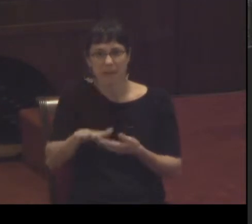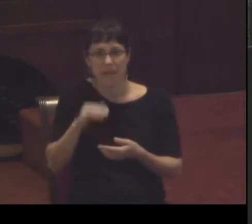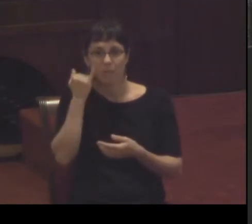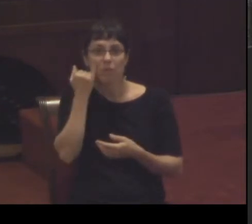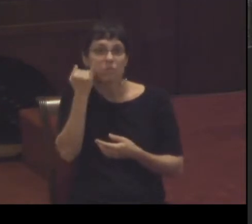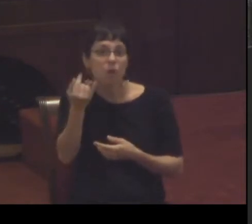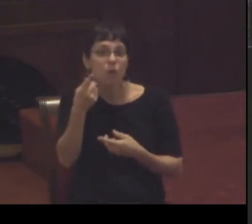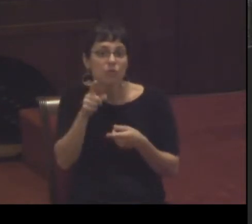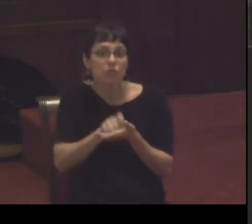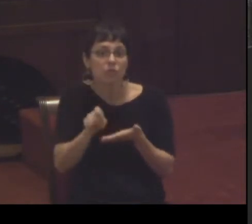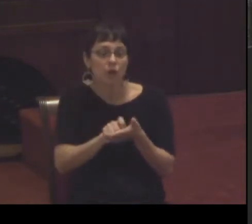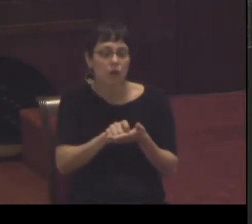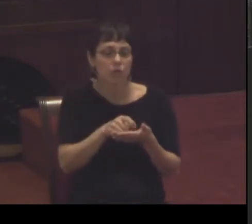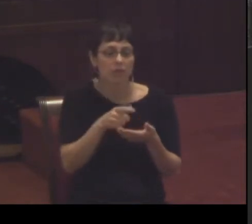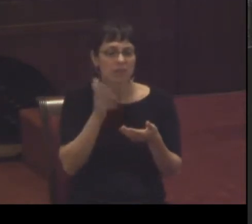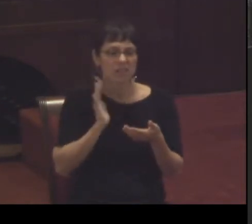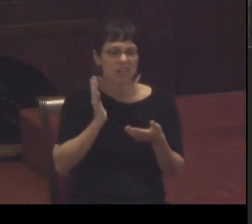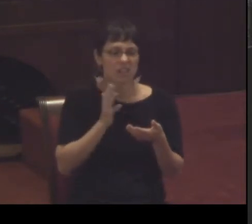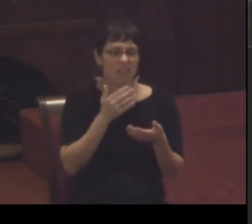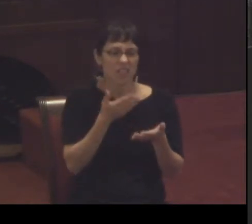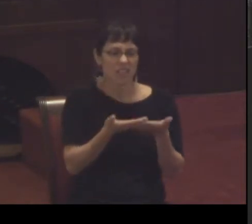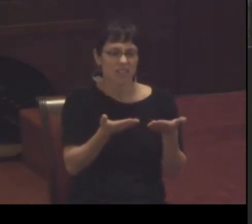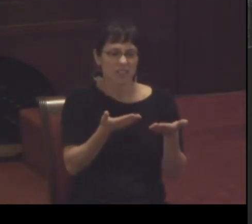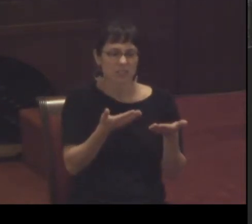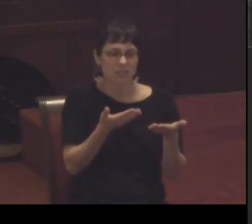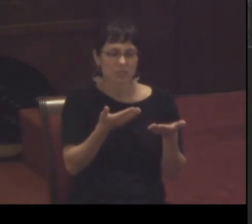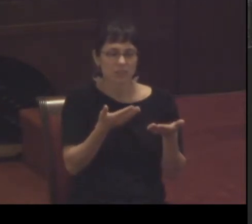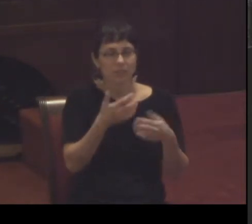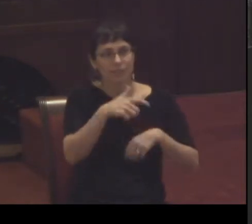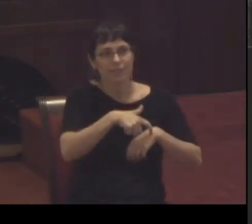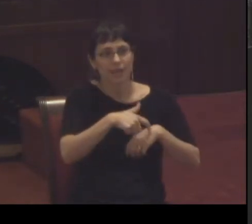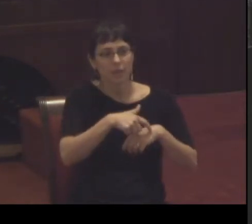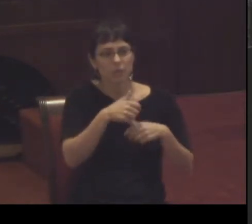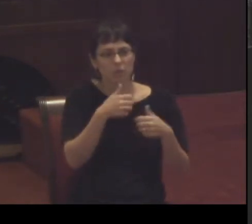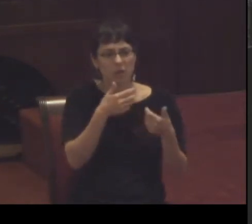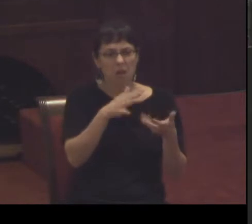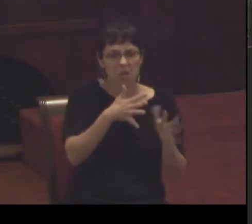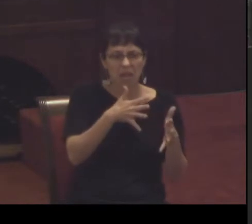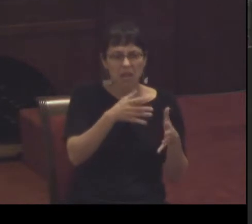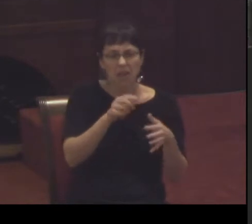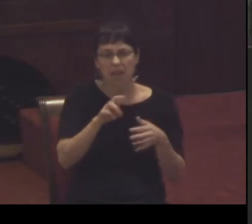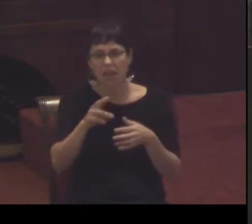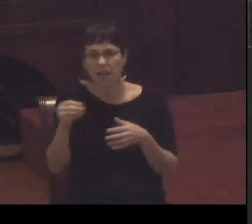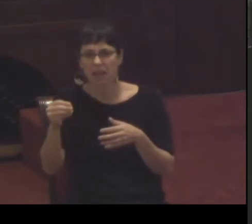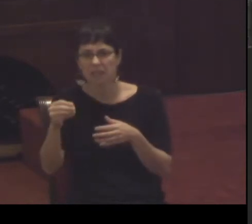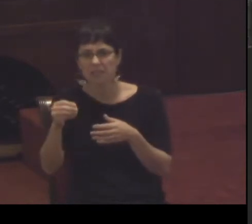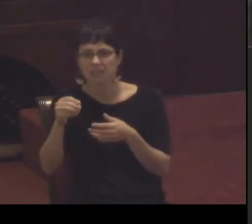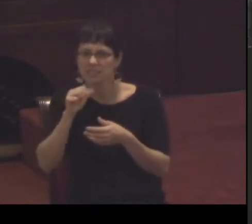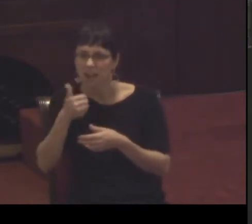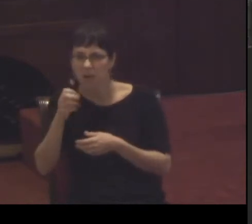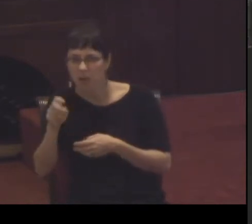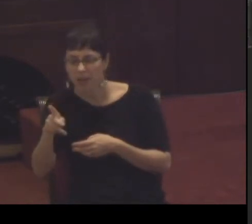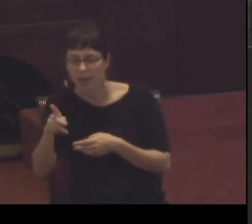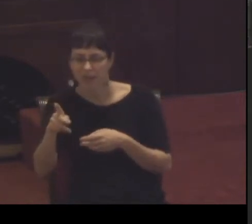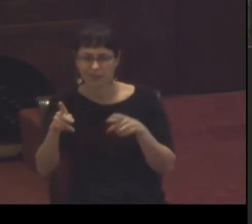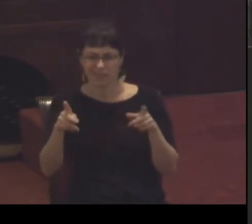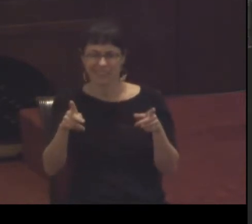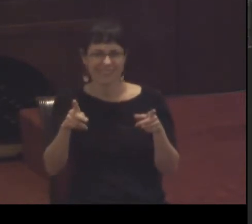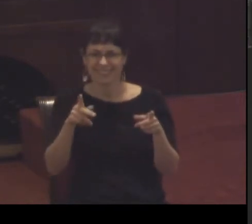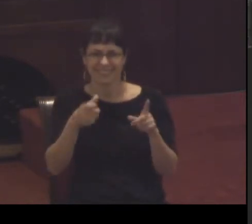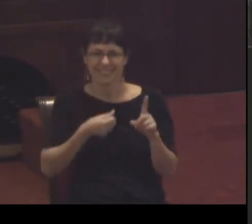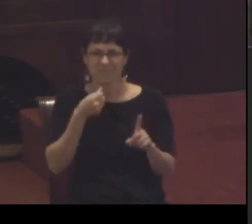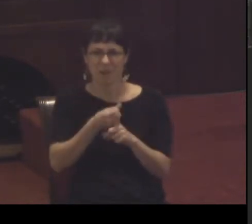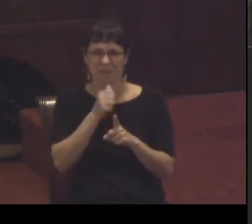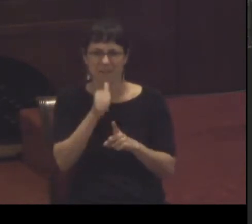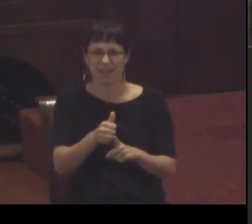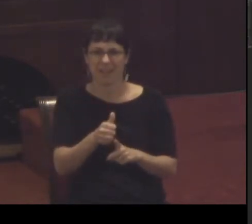this is why people work so hard on their pickup line when they're trying to get a date because you only have one chance to